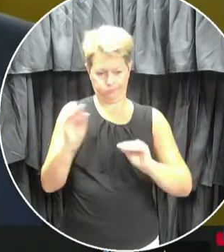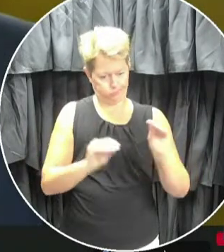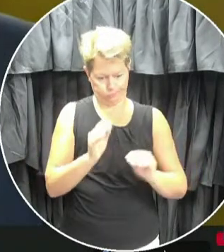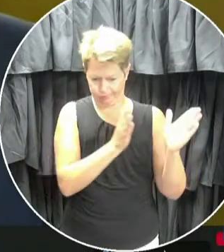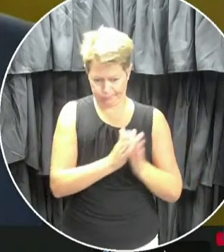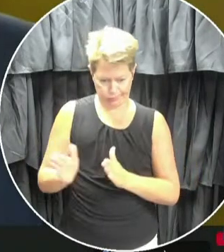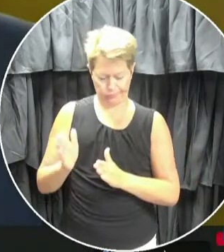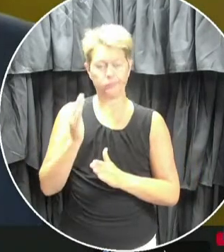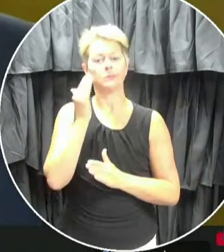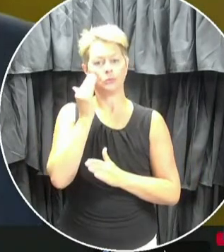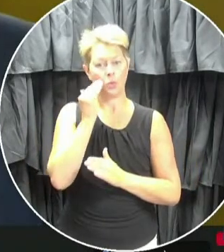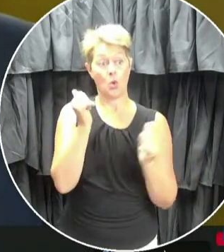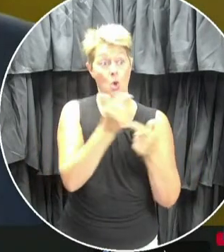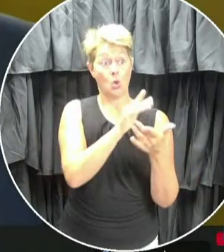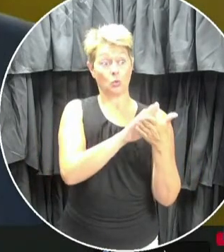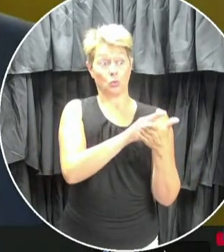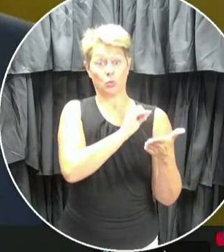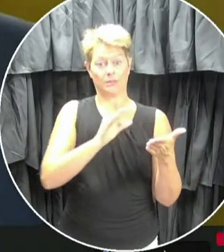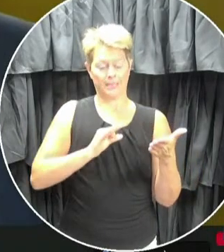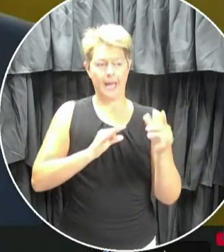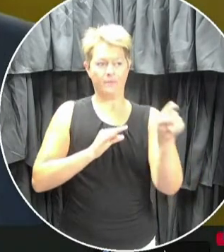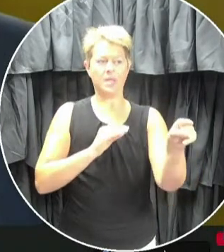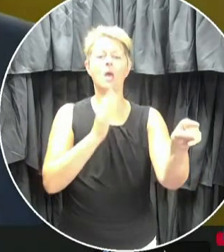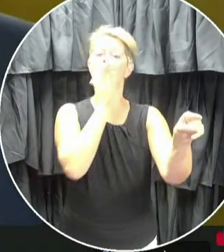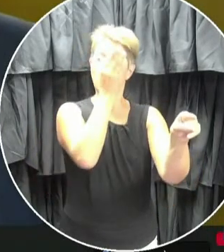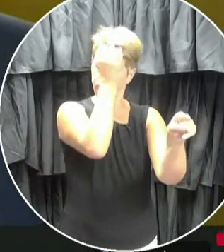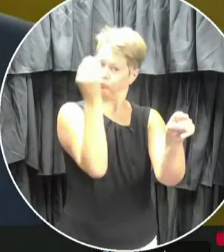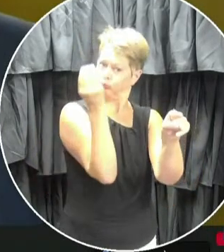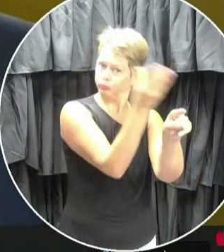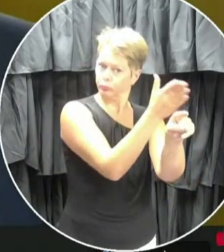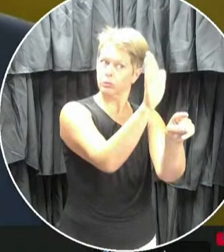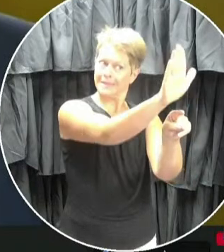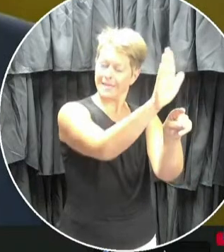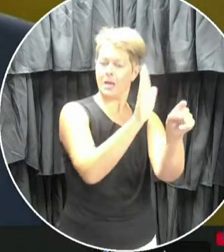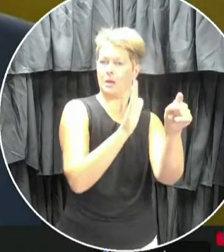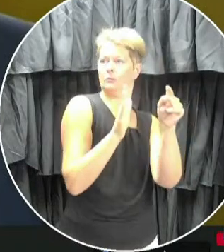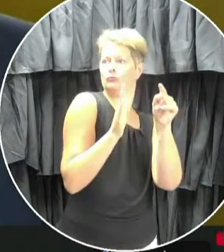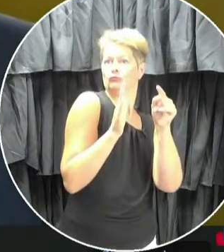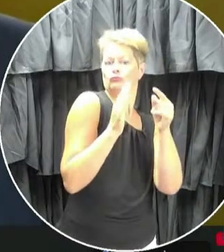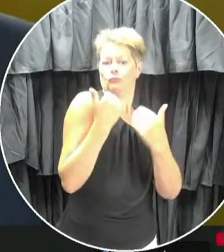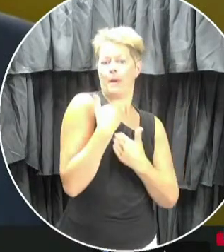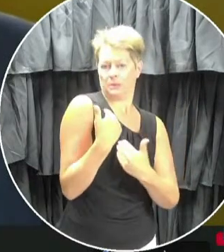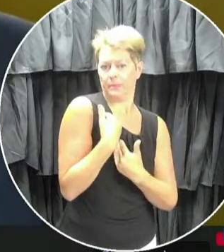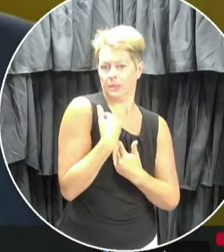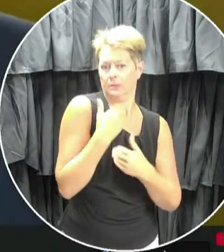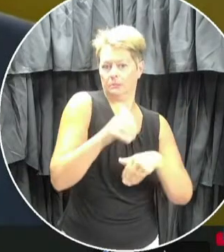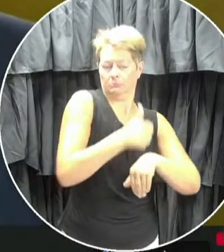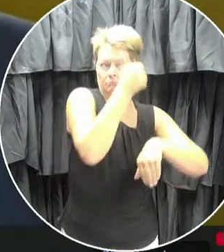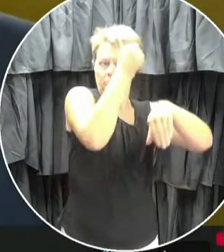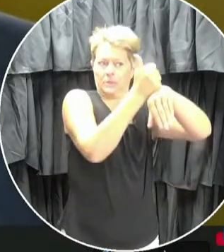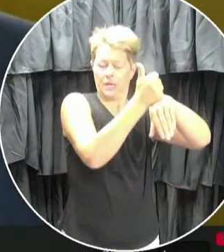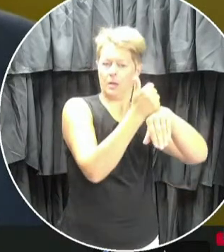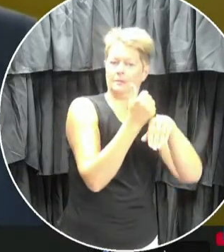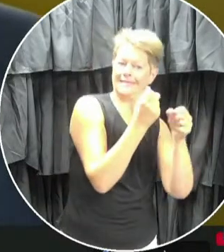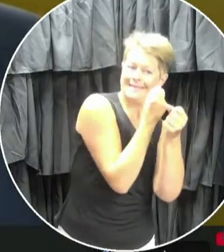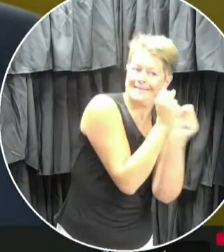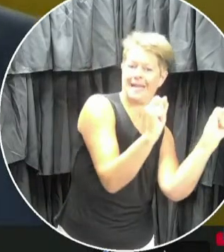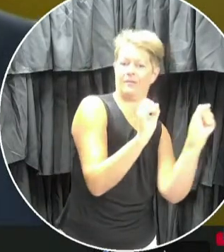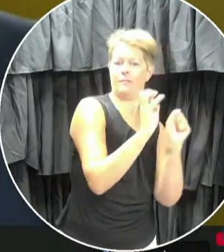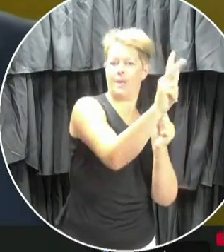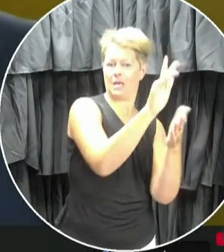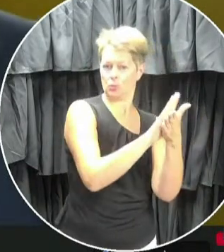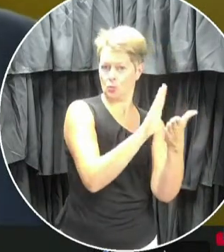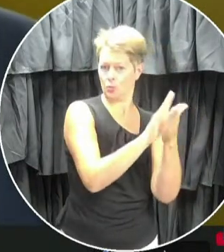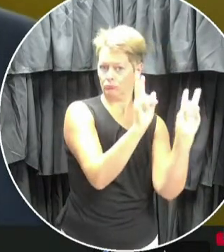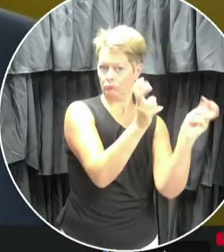ensure all school staff are familiar with the protocols and their role in ensuring they're implemented. And that's that's why administrators and staff